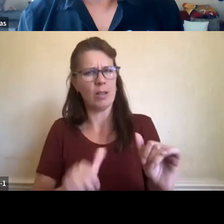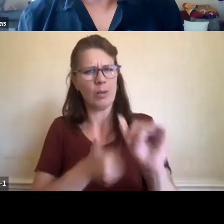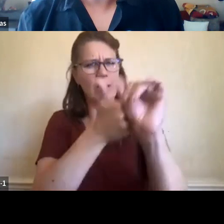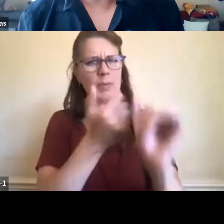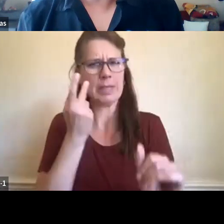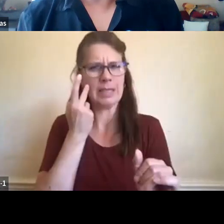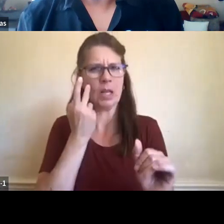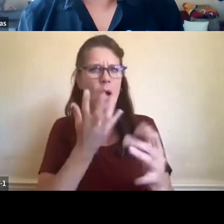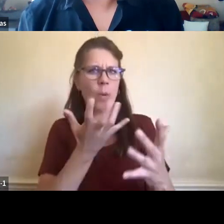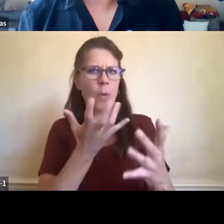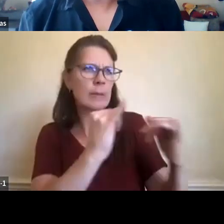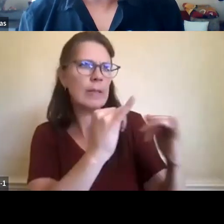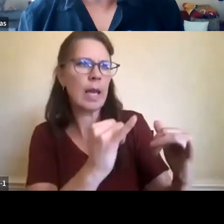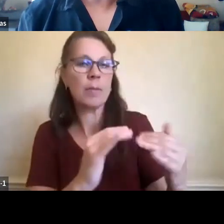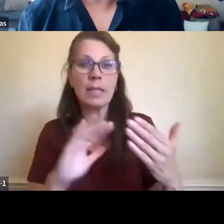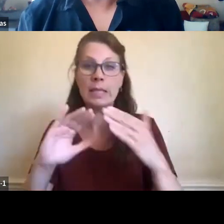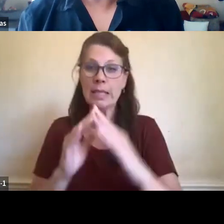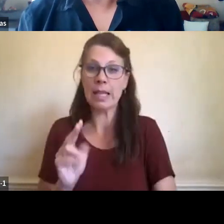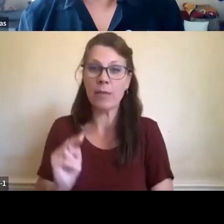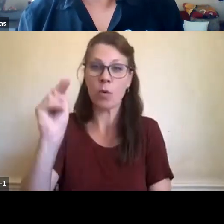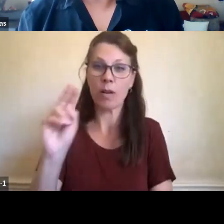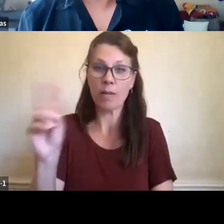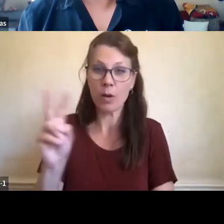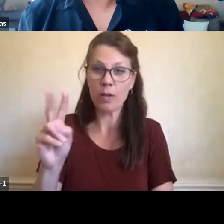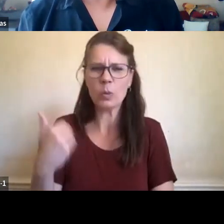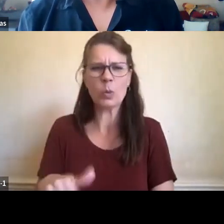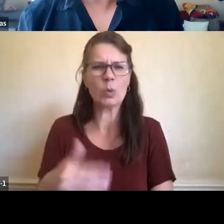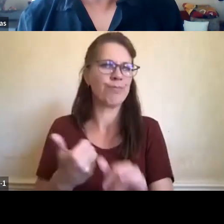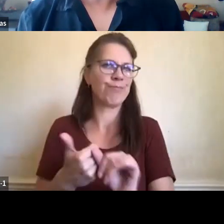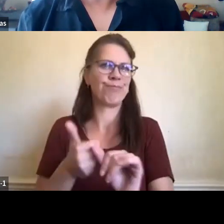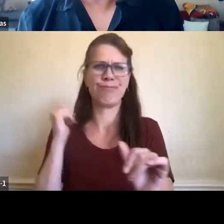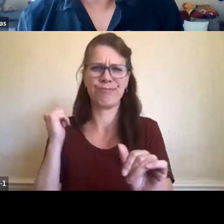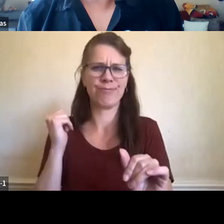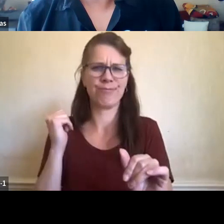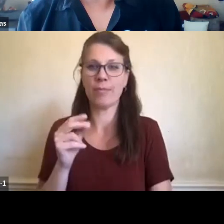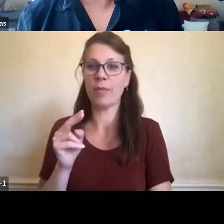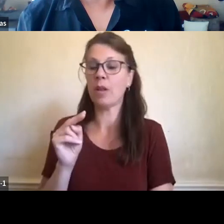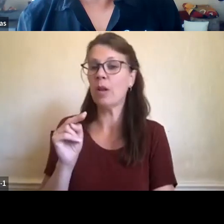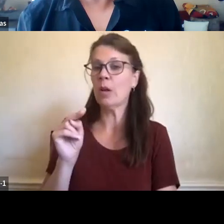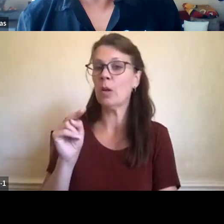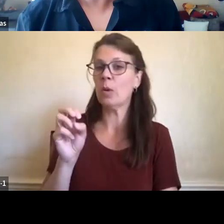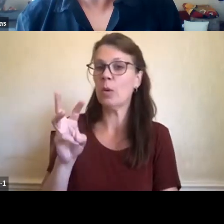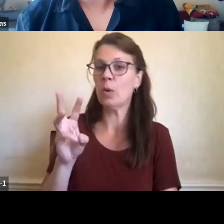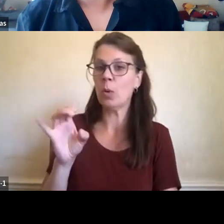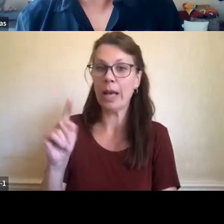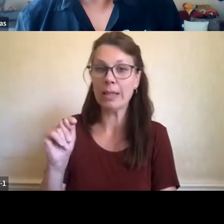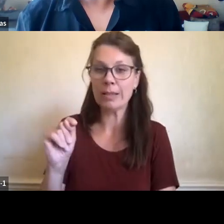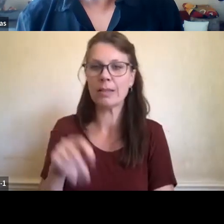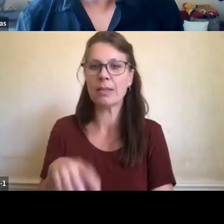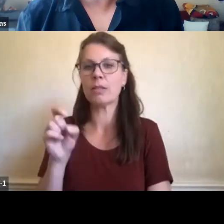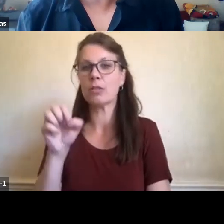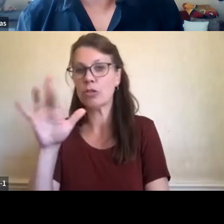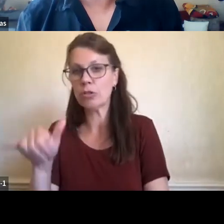You know, city of North Vancouver, how far behind are they? West or a new West minister, uh, Surrey, Richmond, you know,